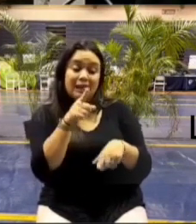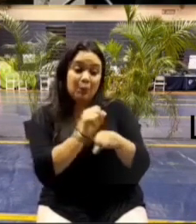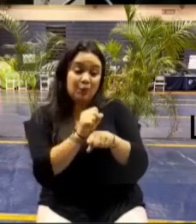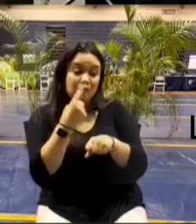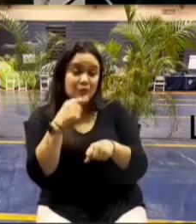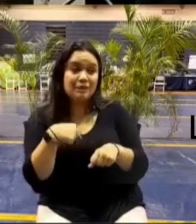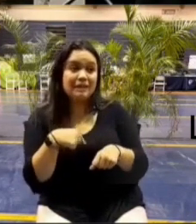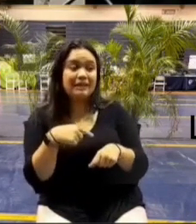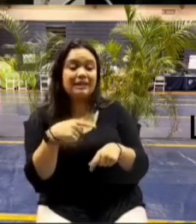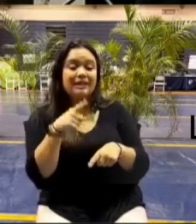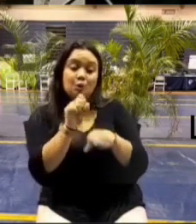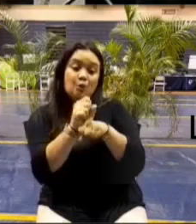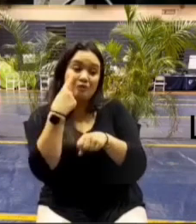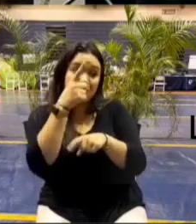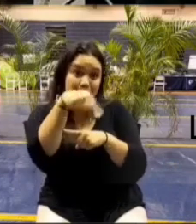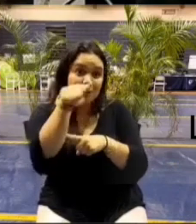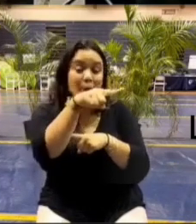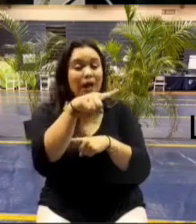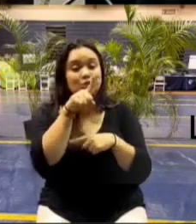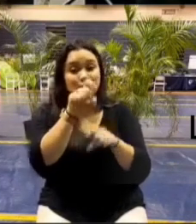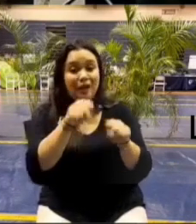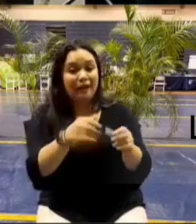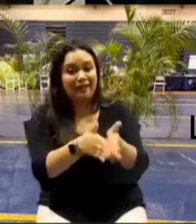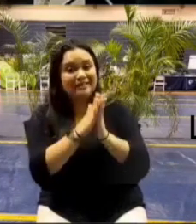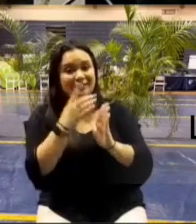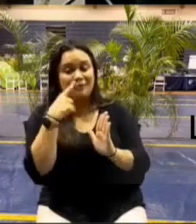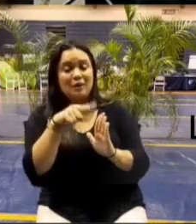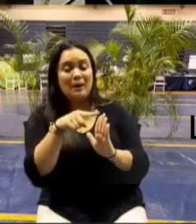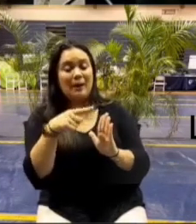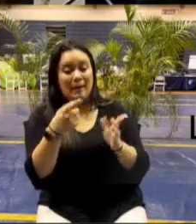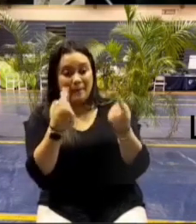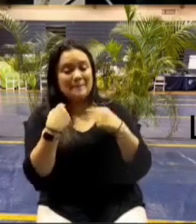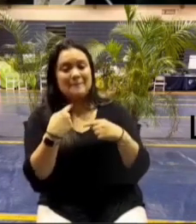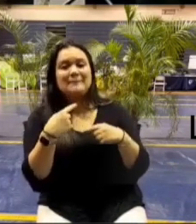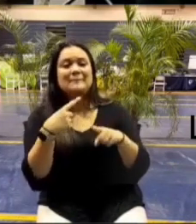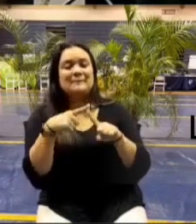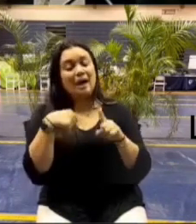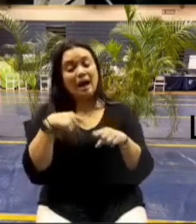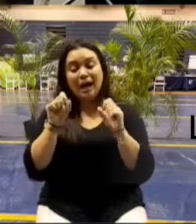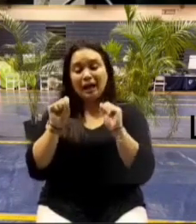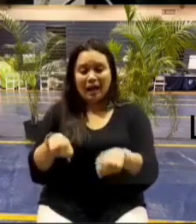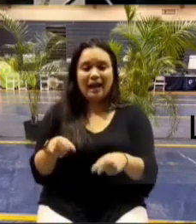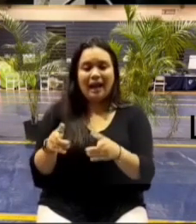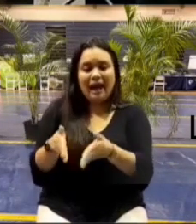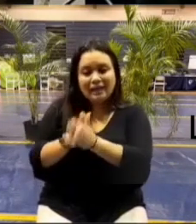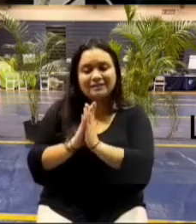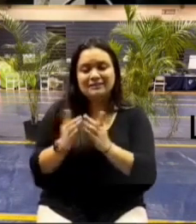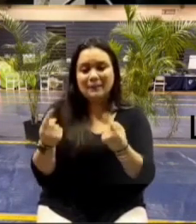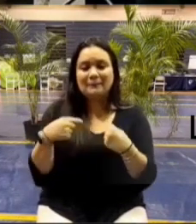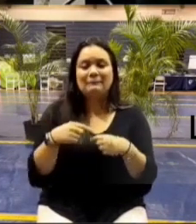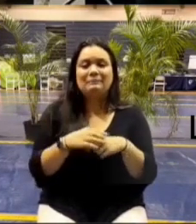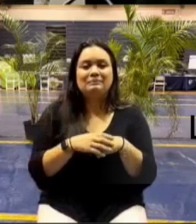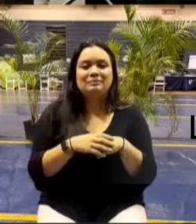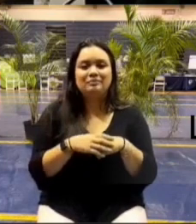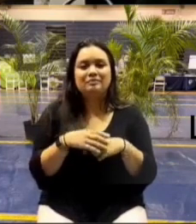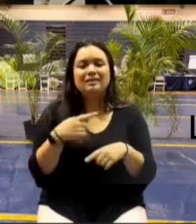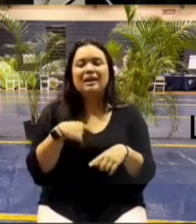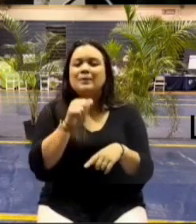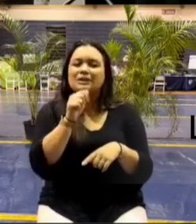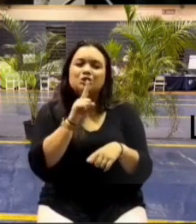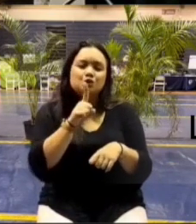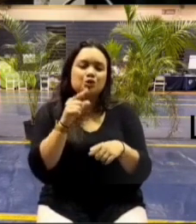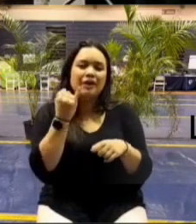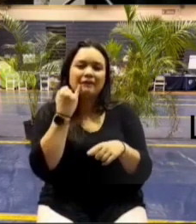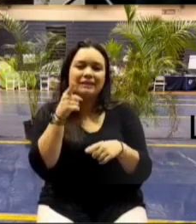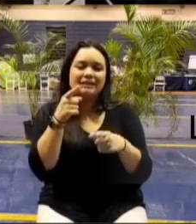you guys so you guys can ask him to come um but uh i'll ask him obviously he's with the state and um i'm not sure he's still supporting